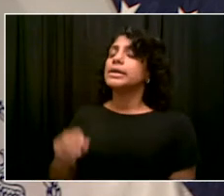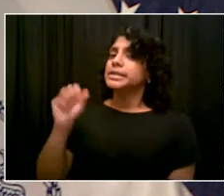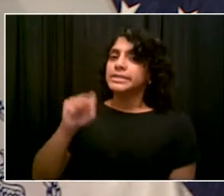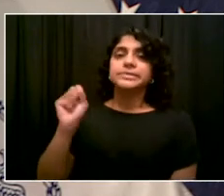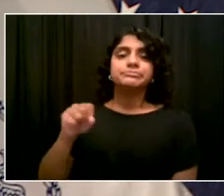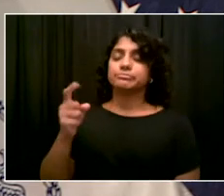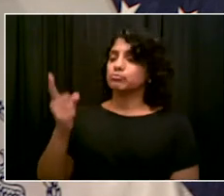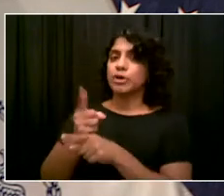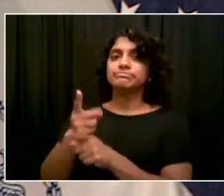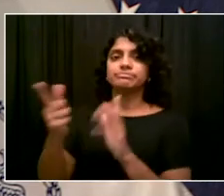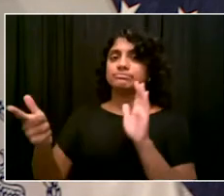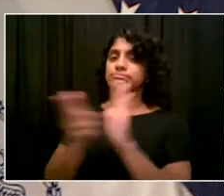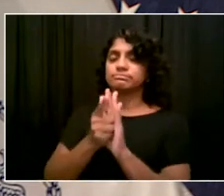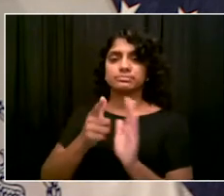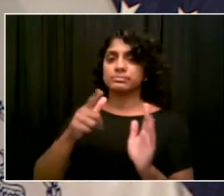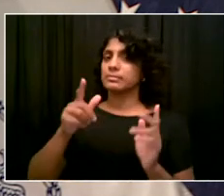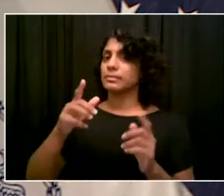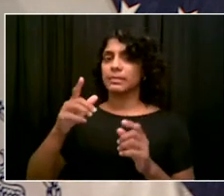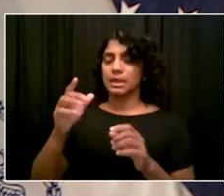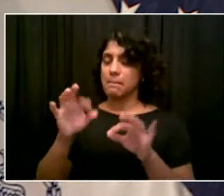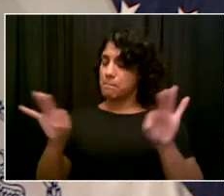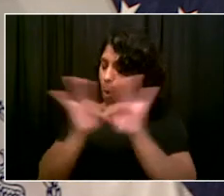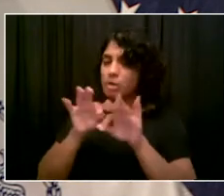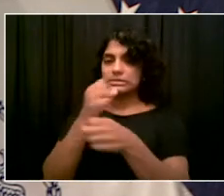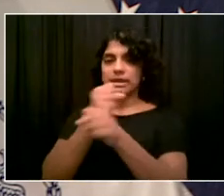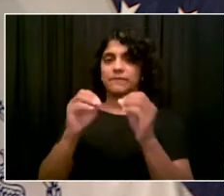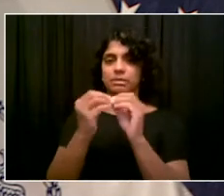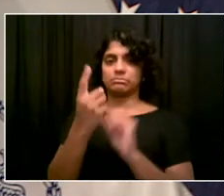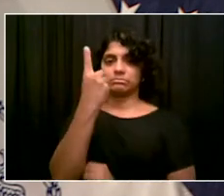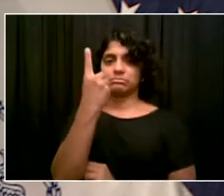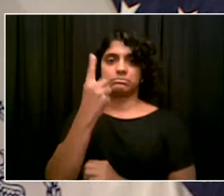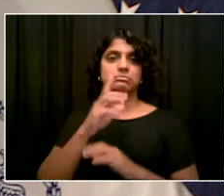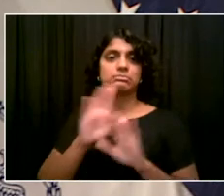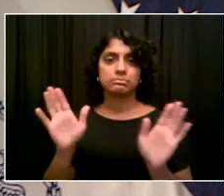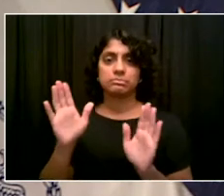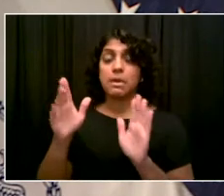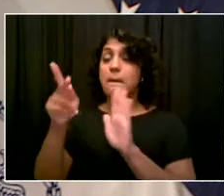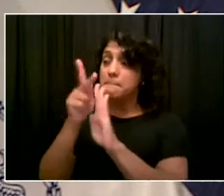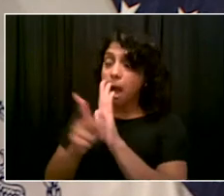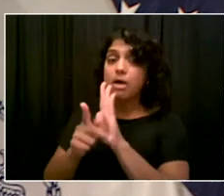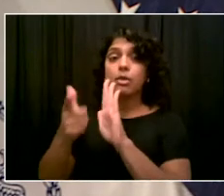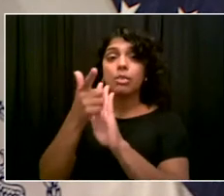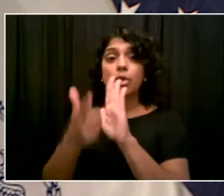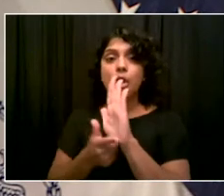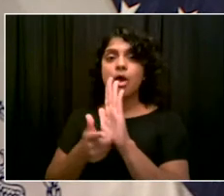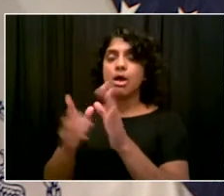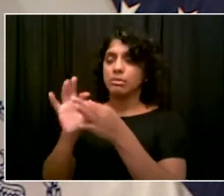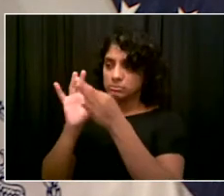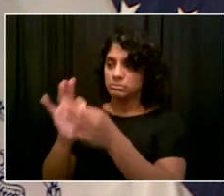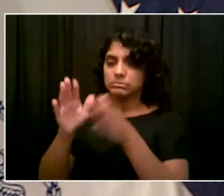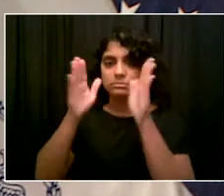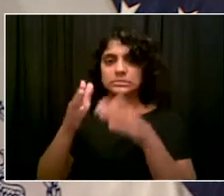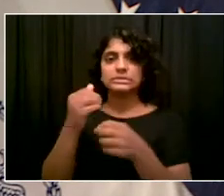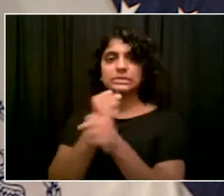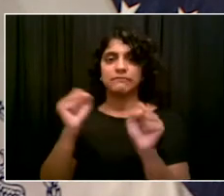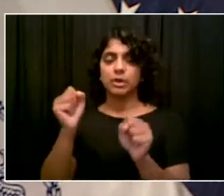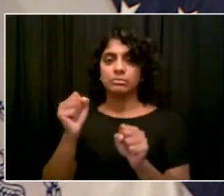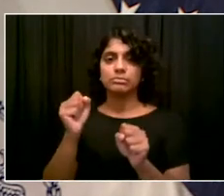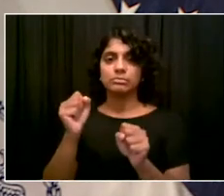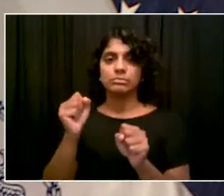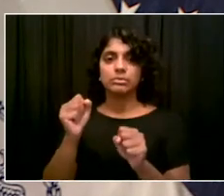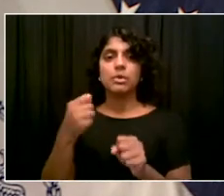to tighten up laws, to increase penalties, to provide more training and support to workers.